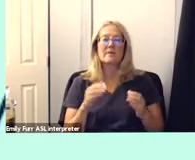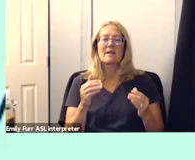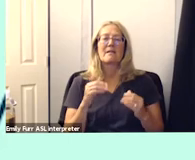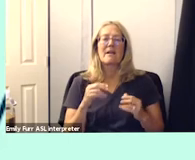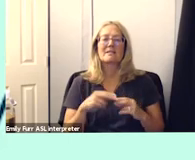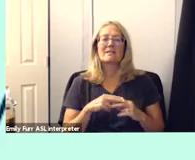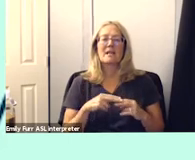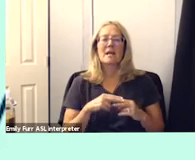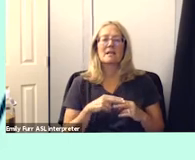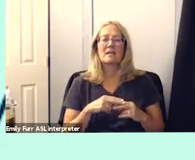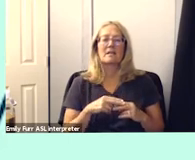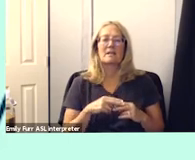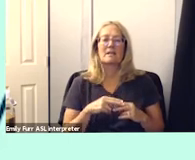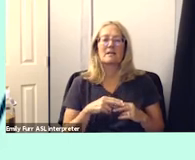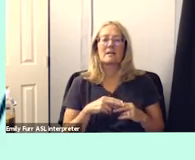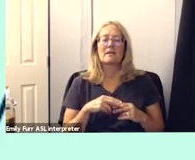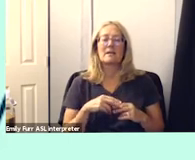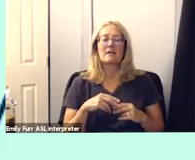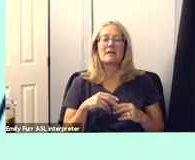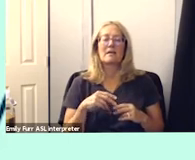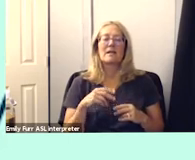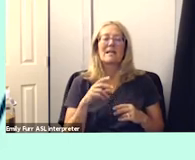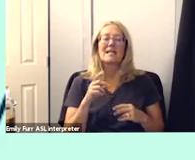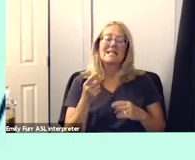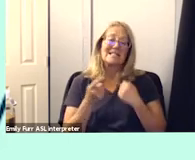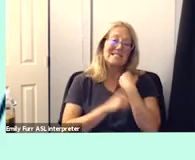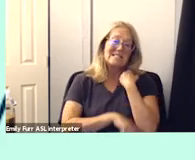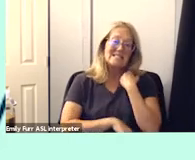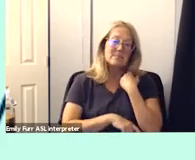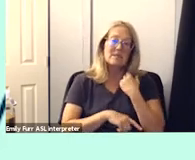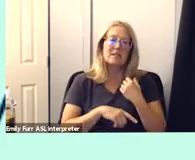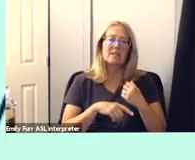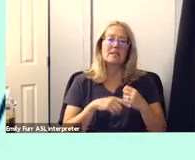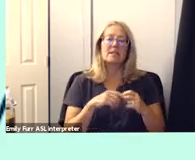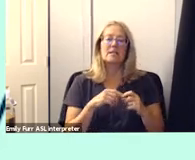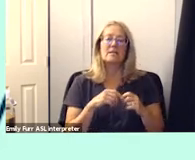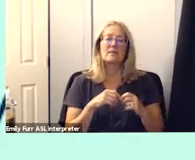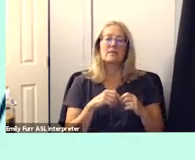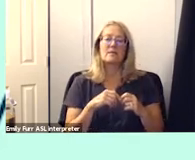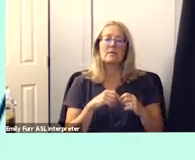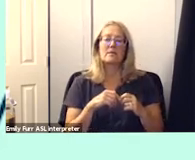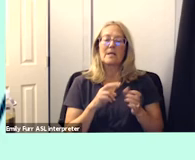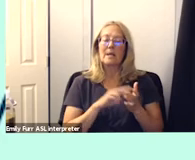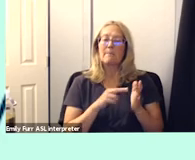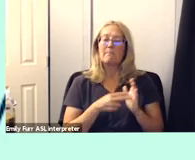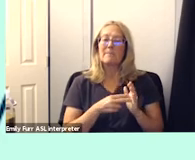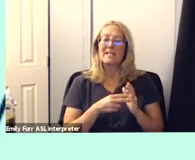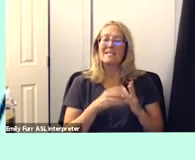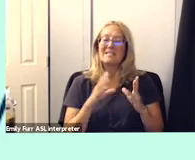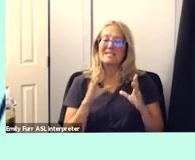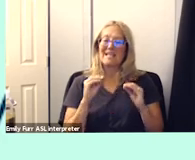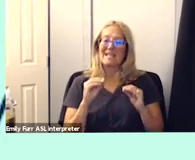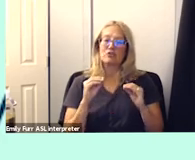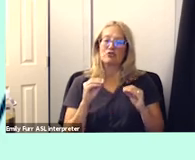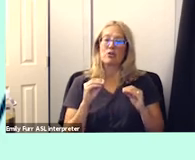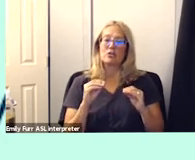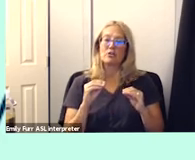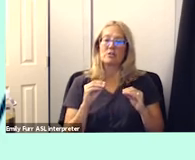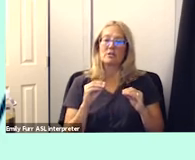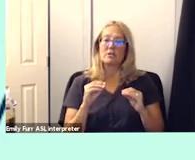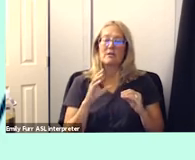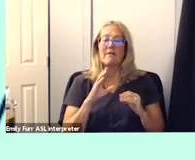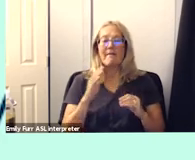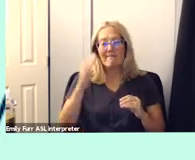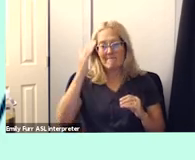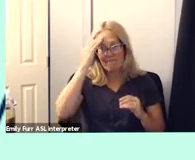well the latin origin of the word discipline is disciplina uh which means instruction and knowledge